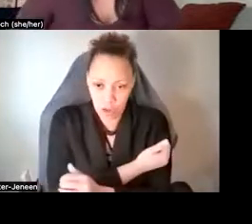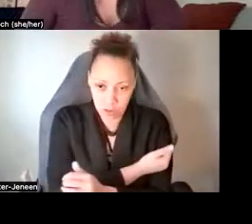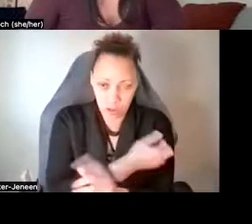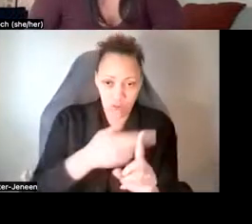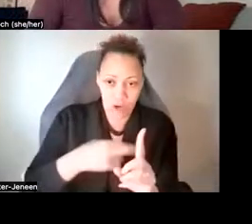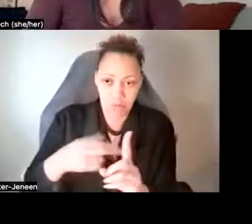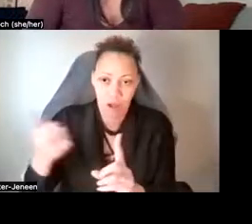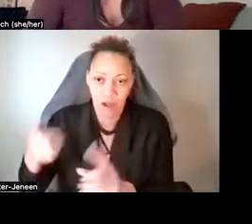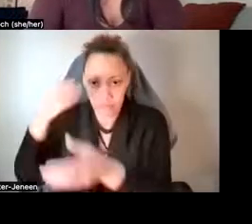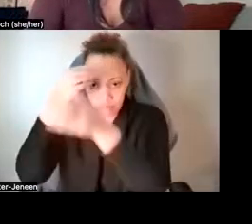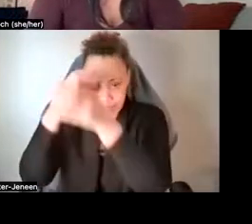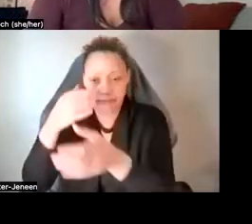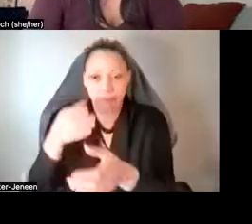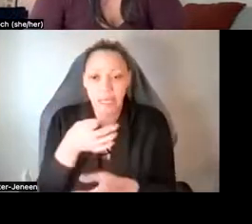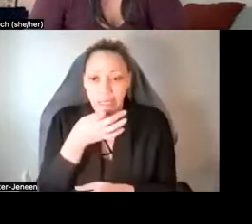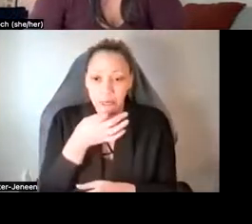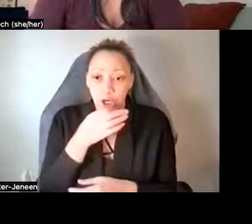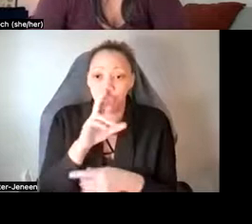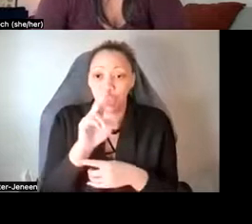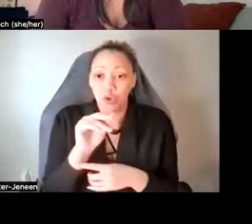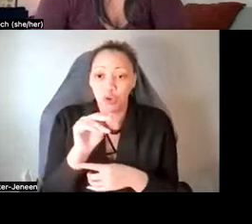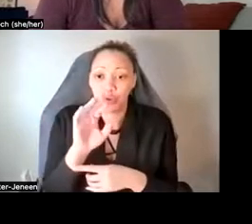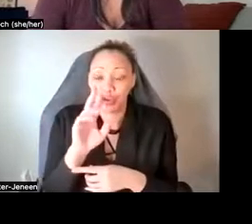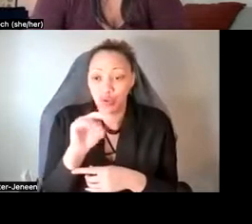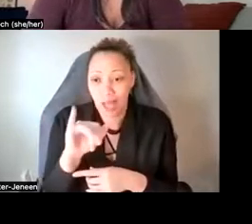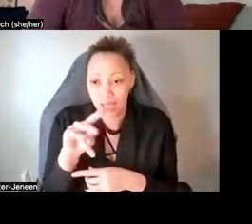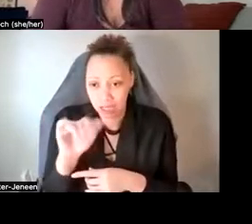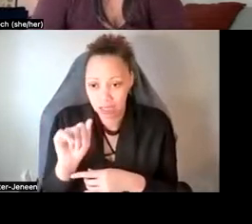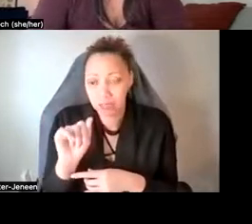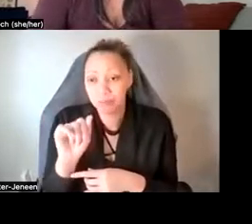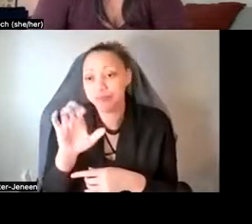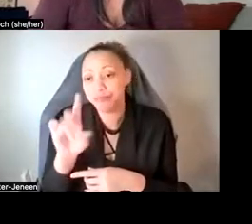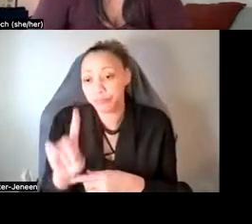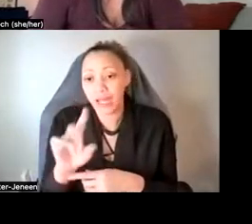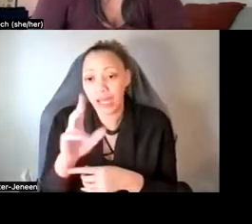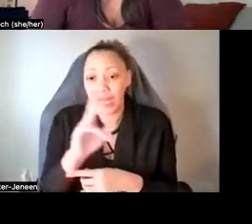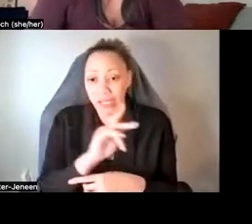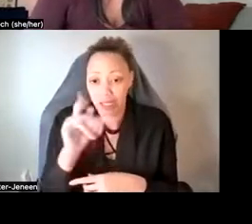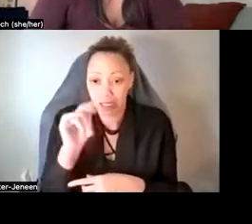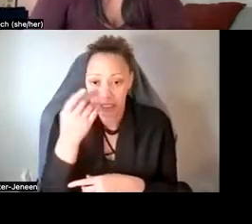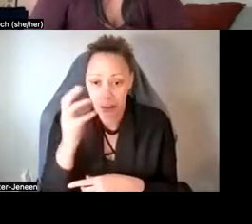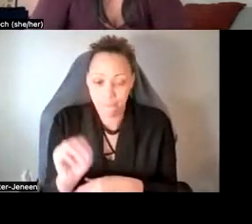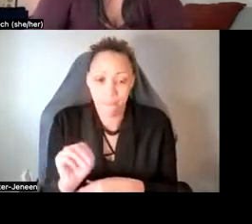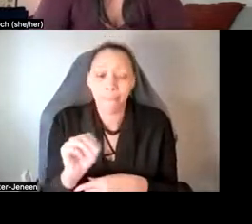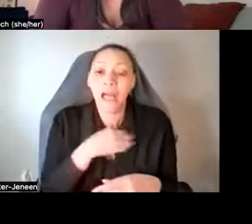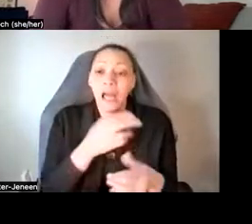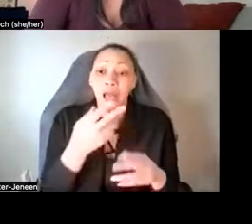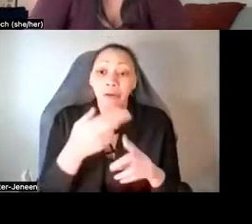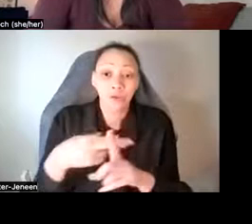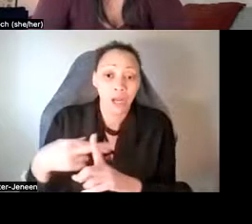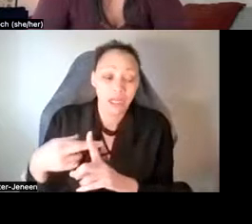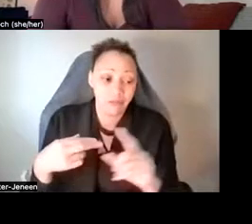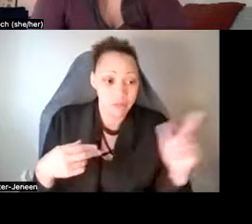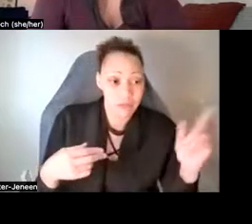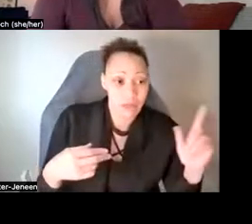United Kingdom, um, using on a multidimensional scale. So drugs are ranked by overall harm from left, most